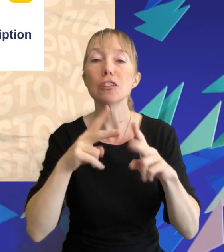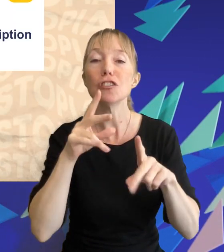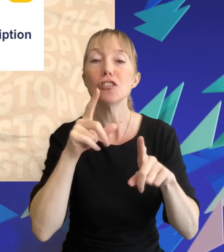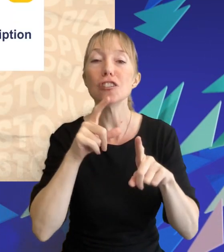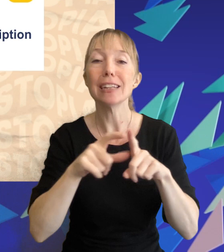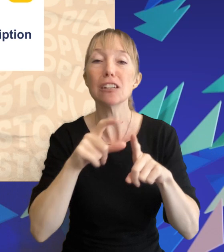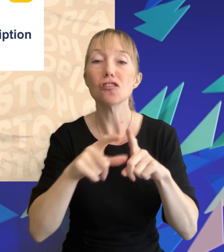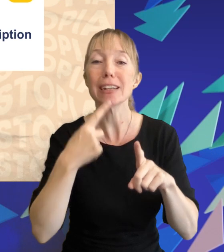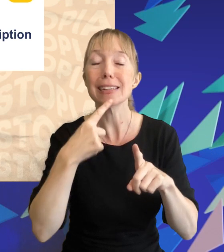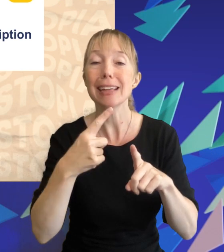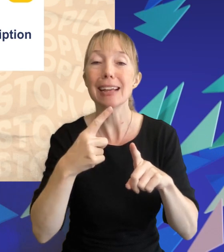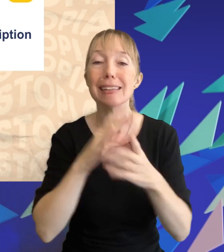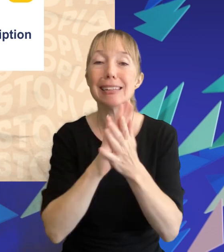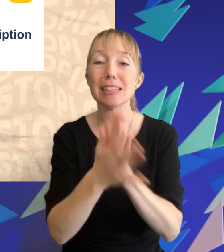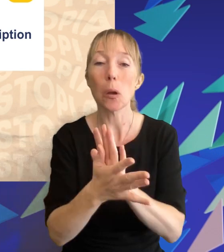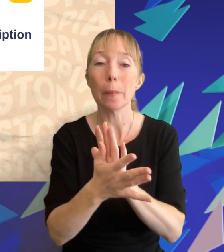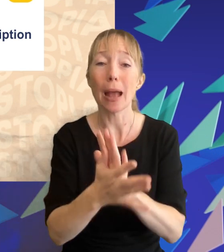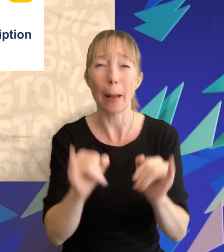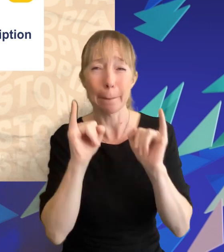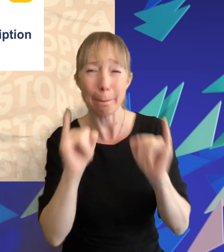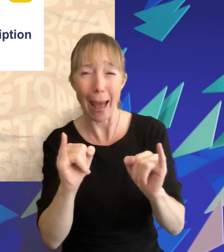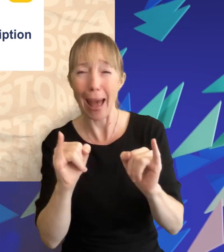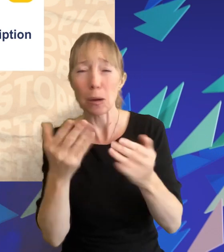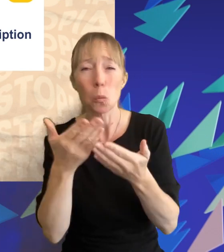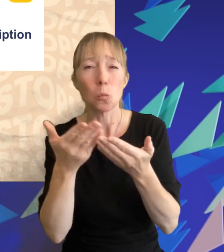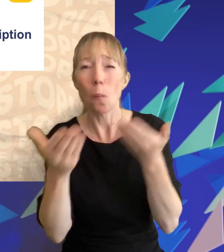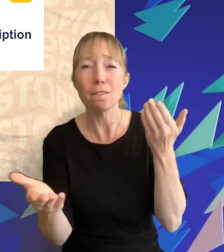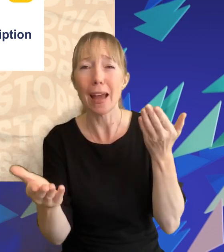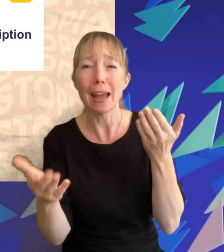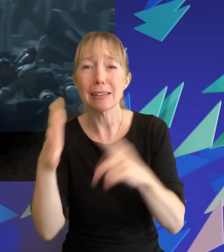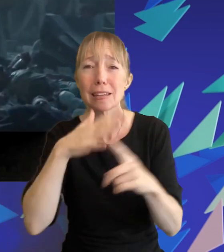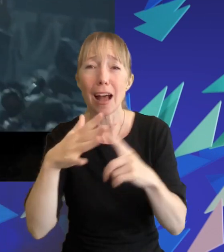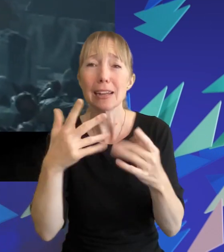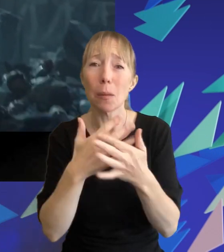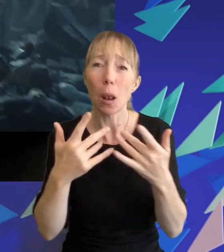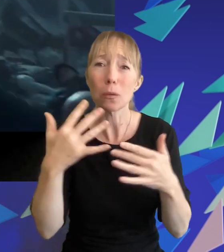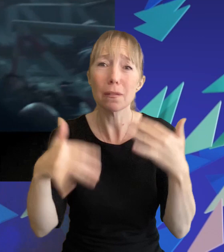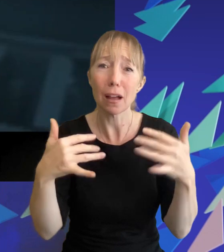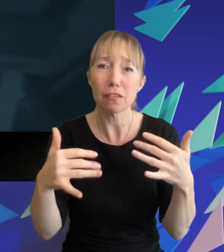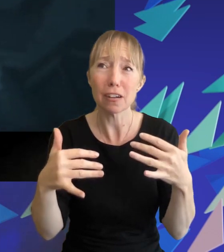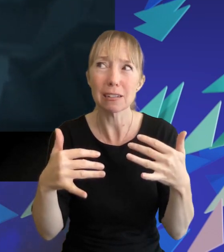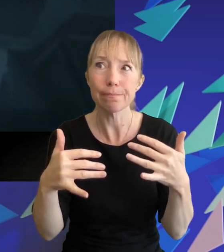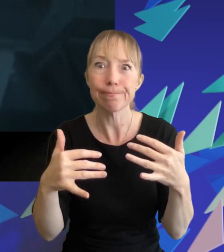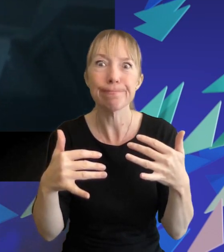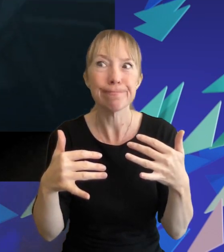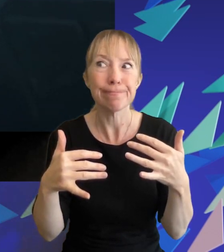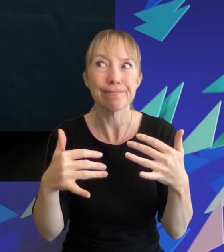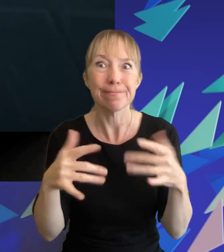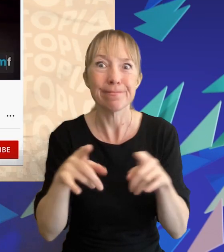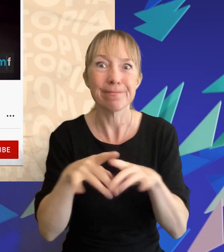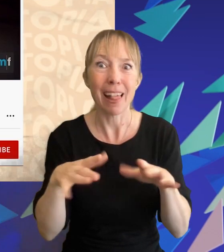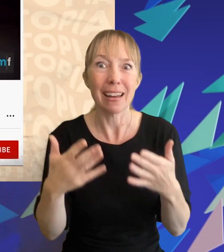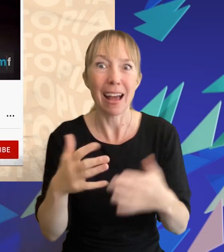a very bad or unfair society in which there is a lot of suffering i mean sounds quite familiar right